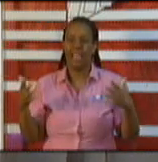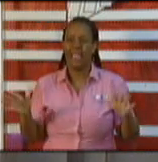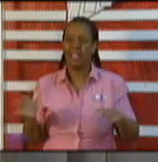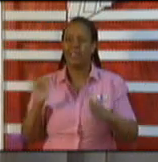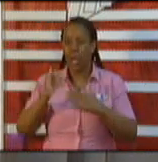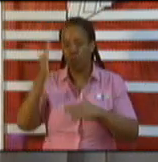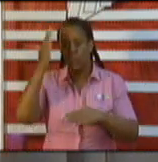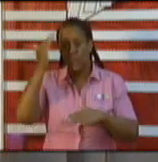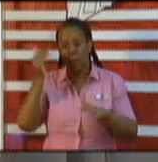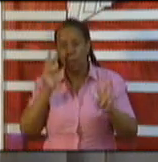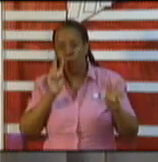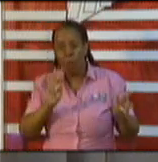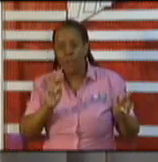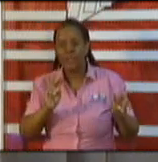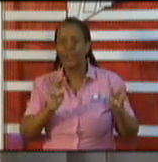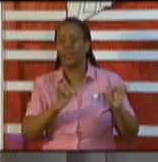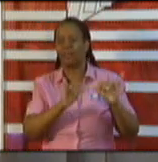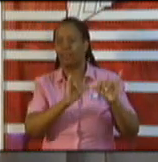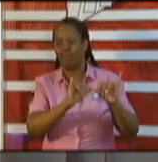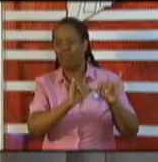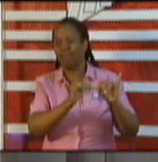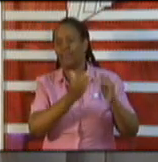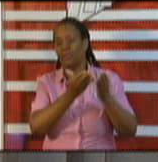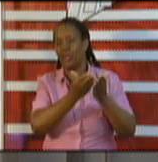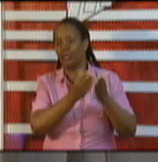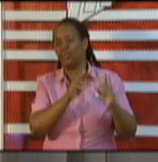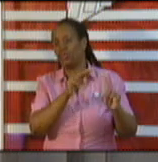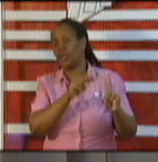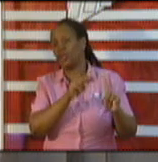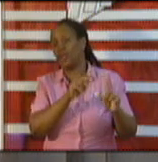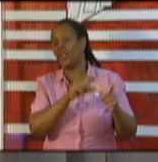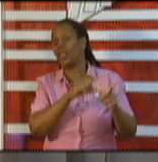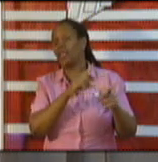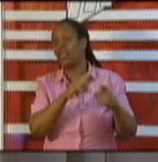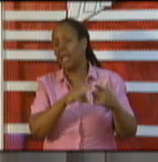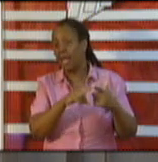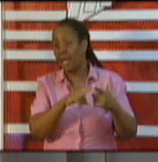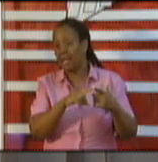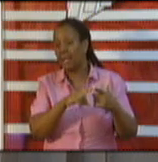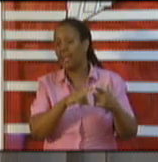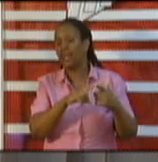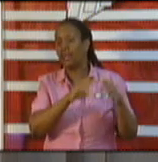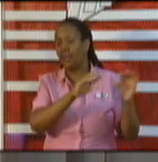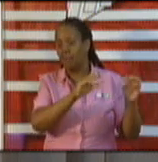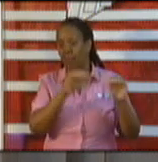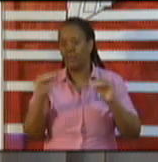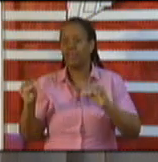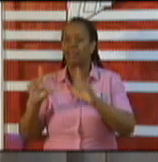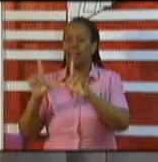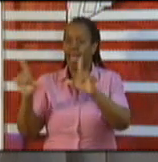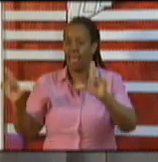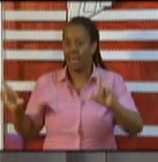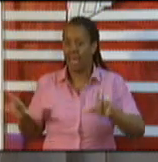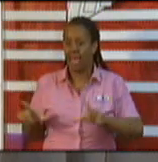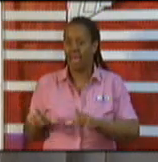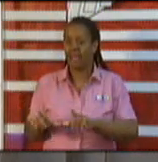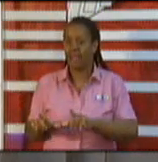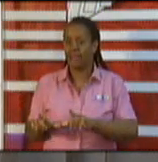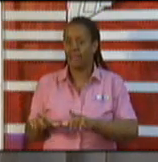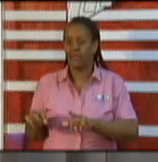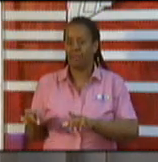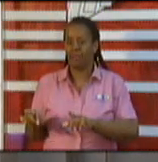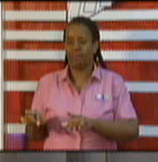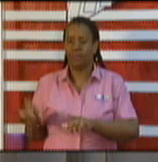Your government has been and will continue to take the necessary scientific and medical public health advice from our